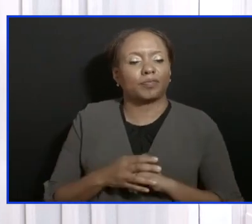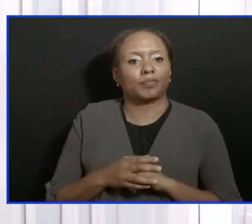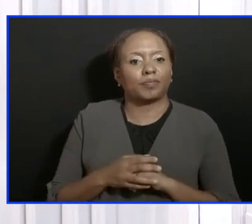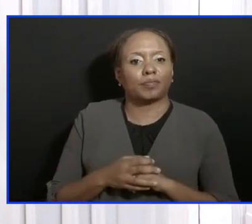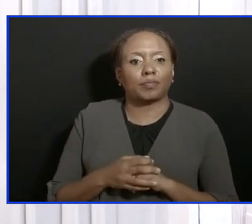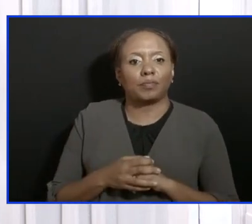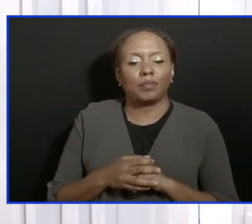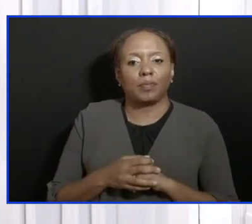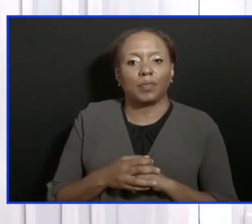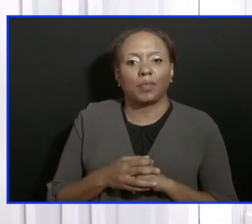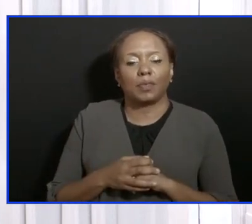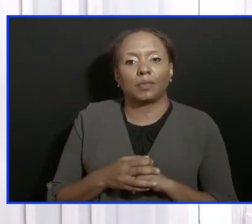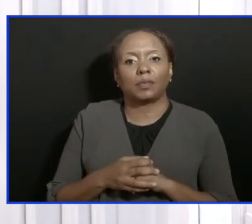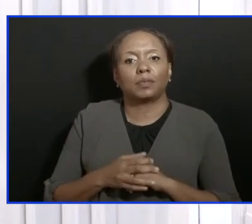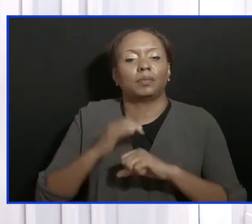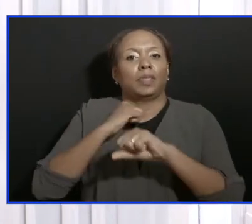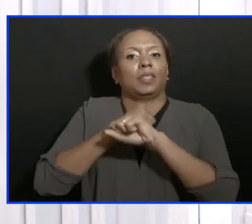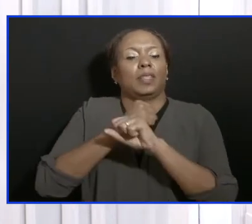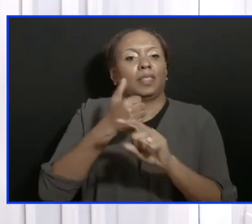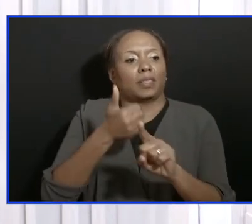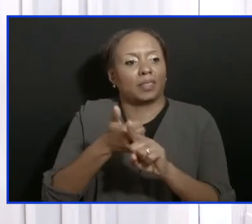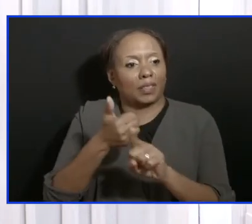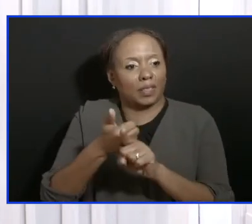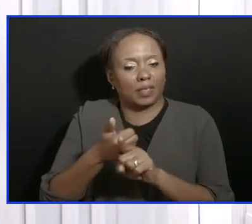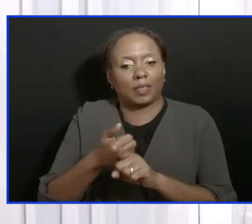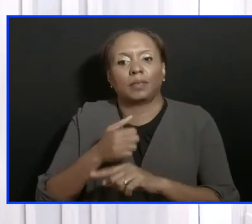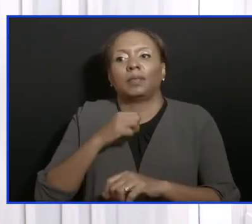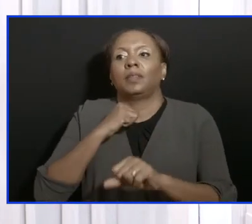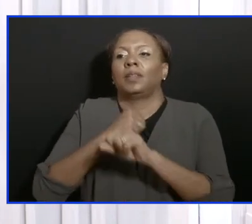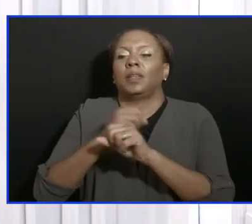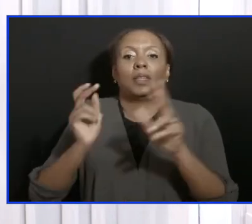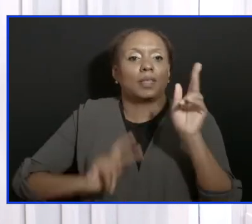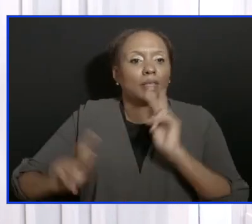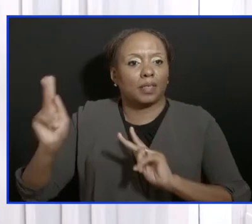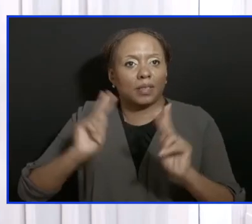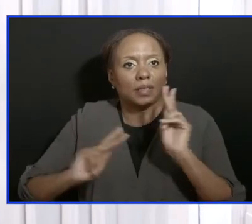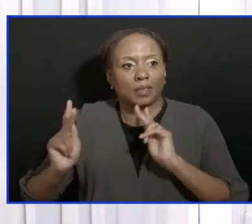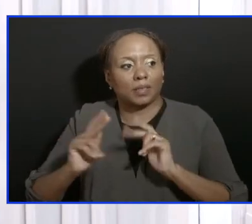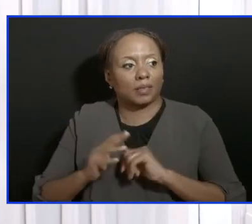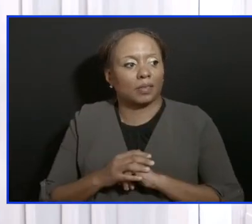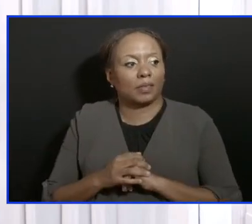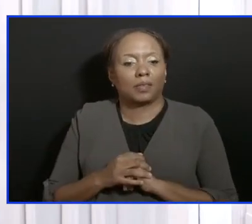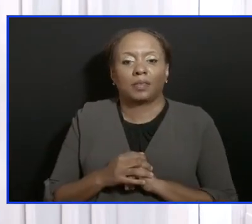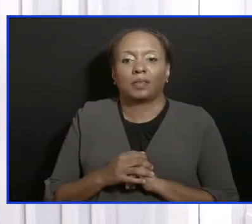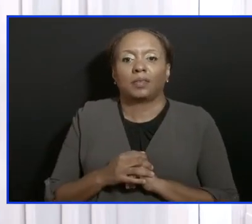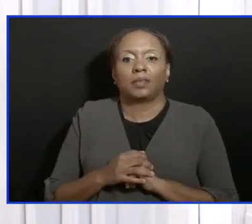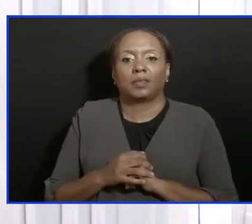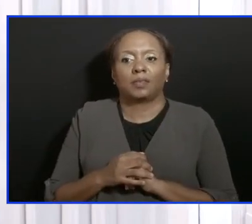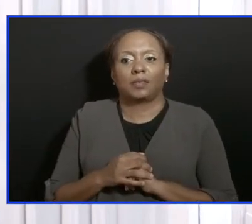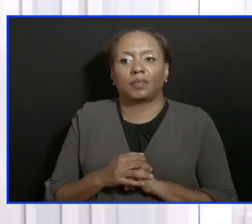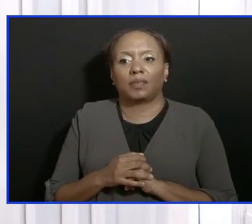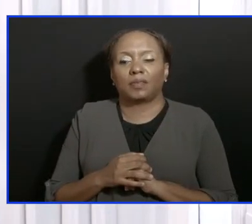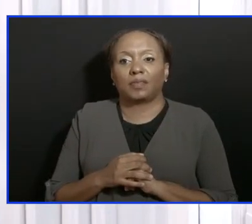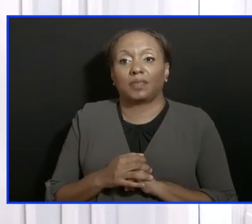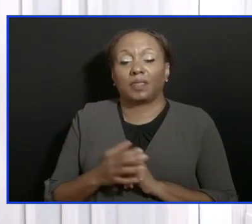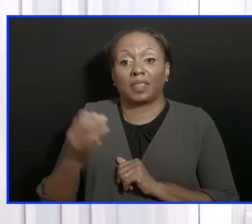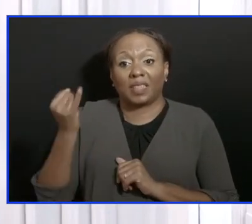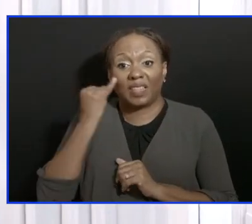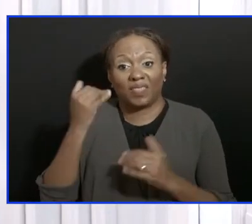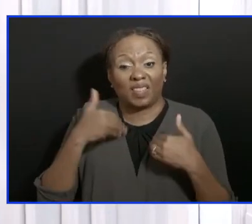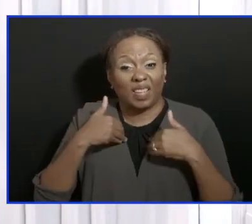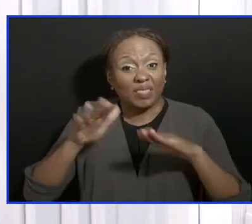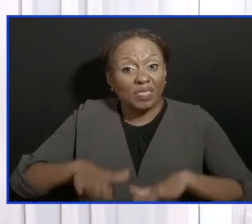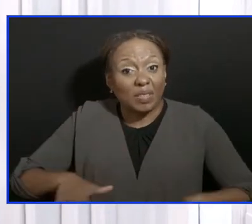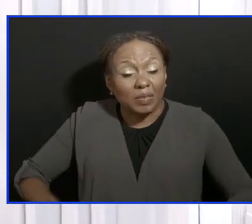them. Each one of you, protect yourself, protect the ones that you love. And particularly those of us who have children, who are